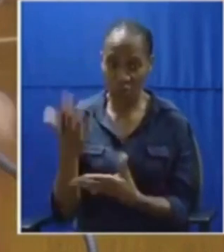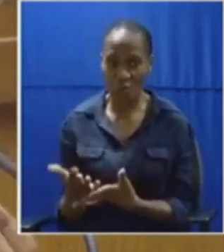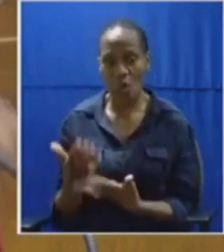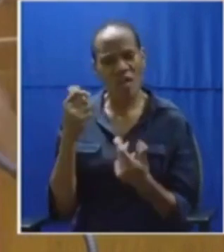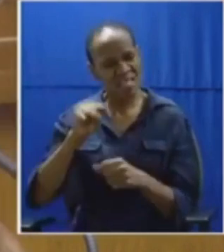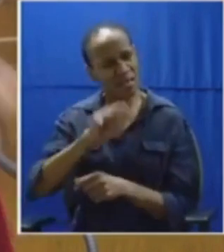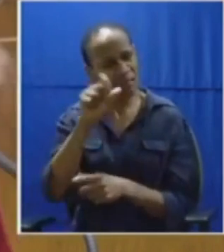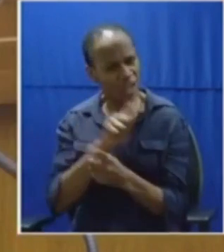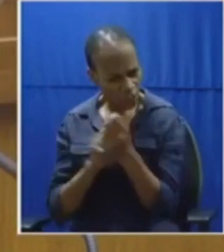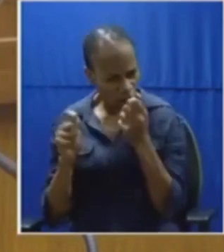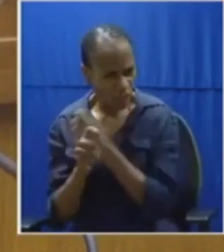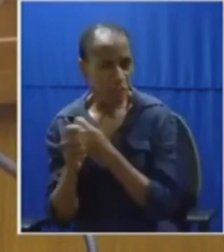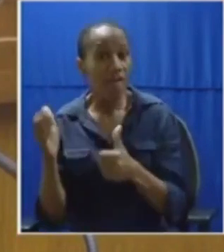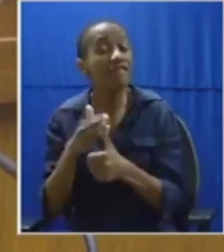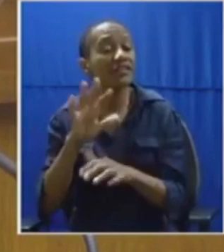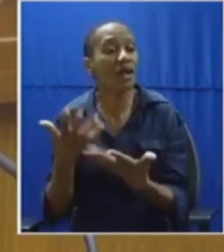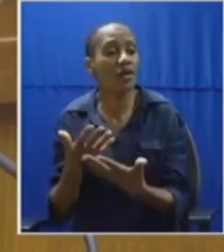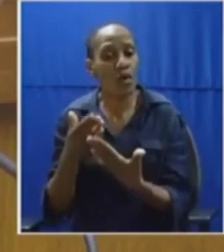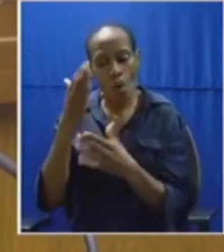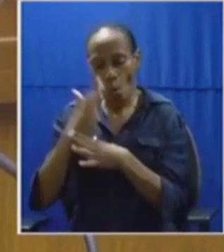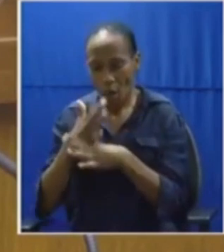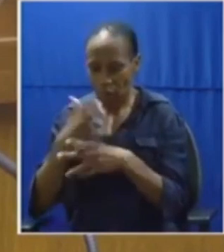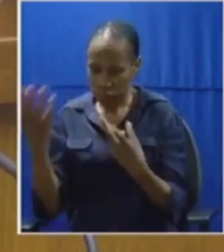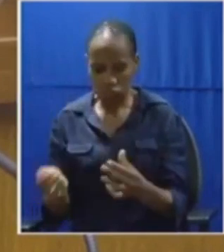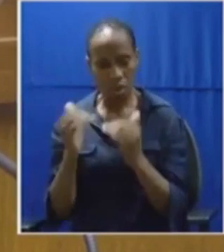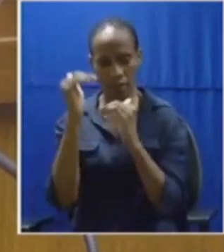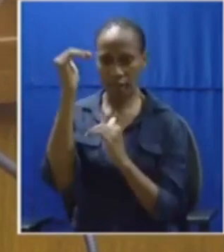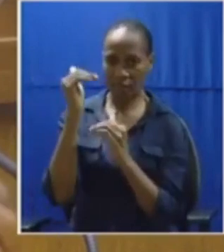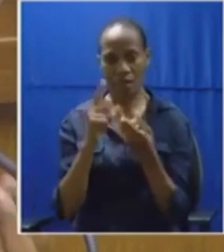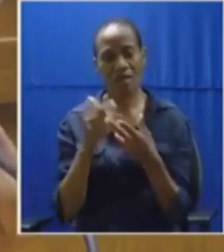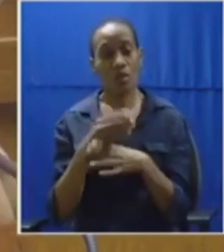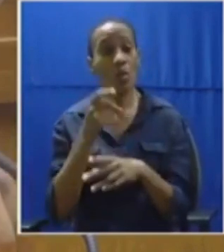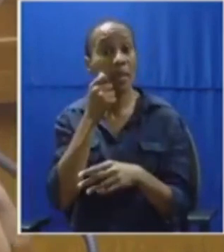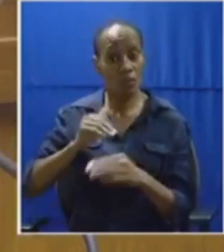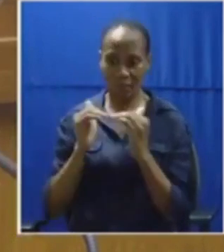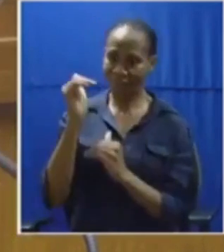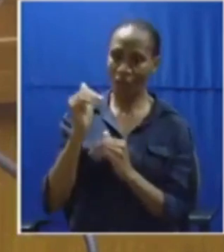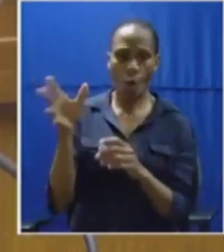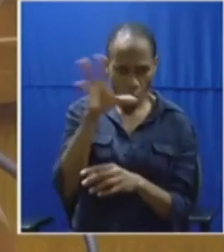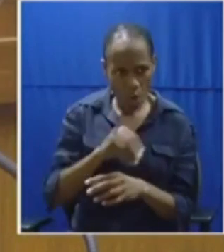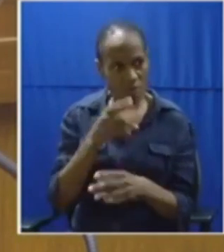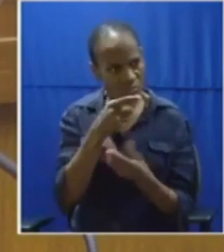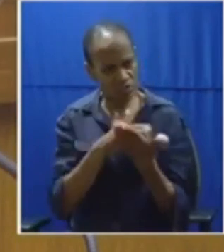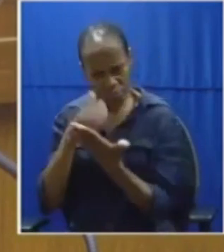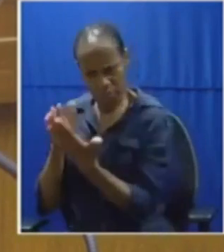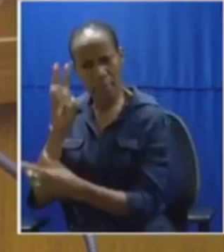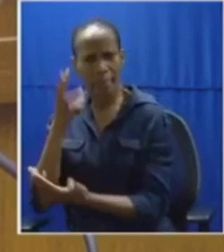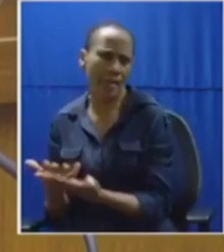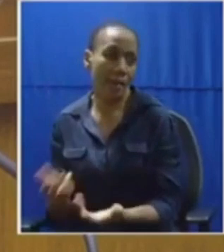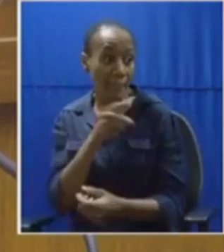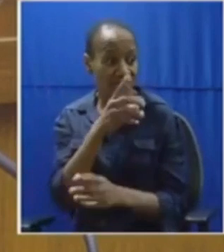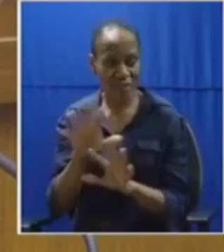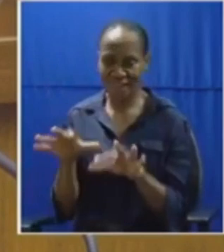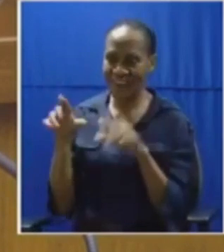you will never be able to defeat poverty unemployment and inequality your collective cowardice and fear of white people